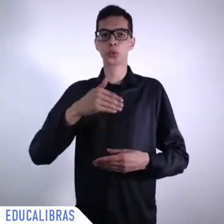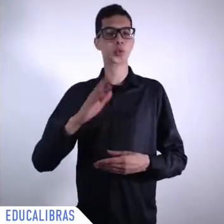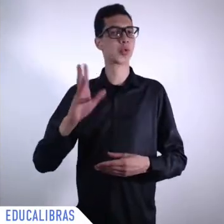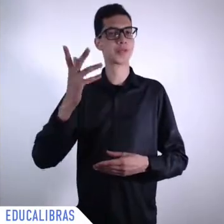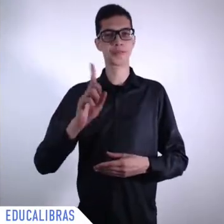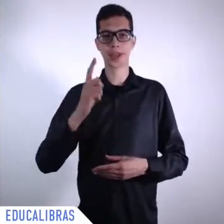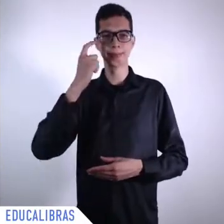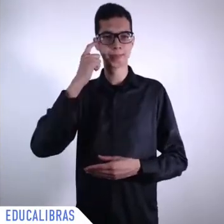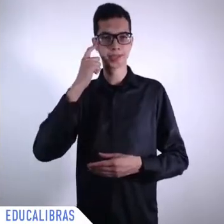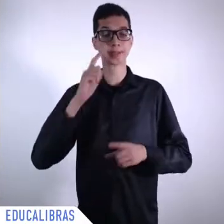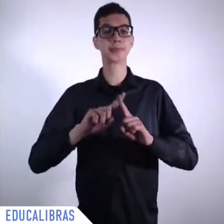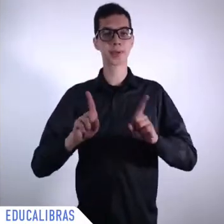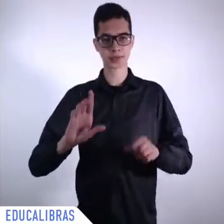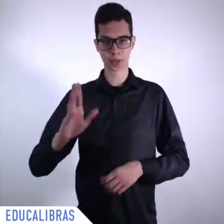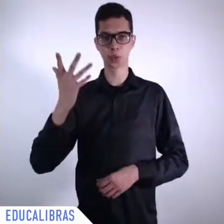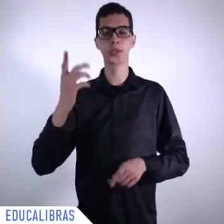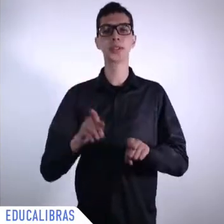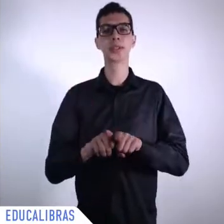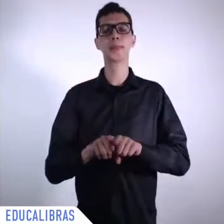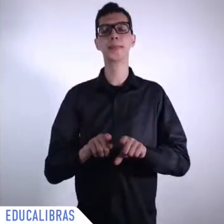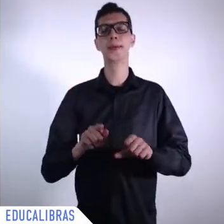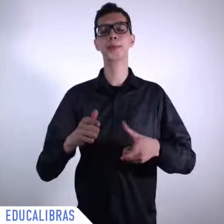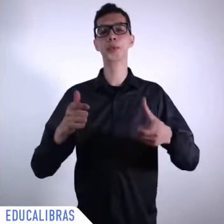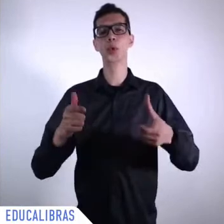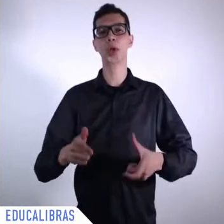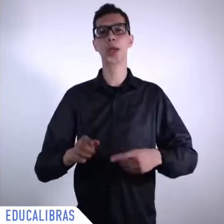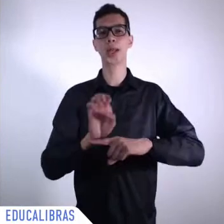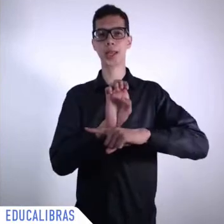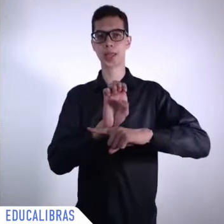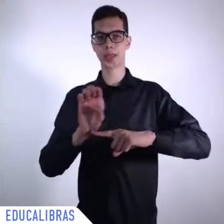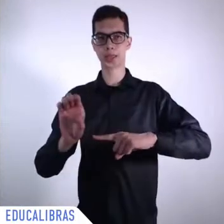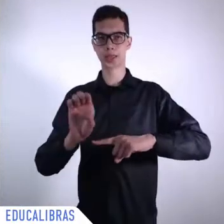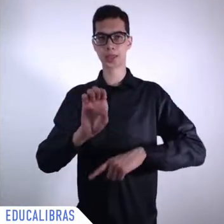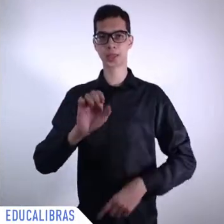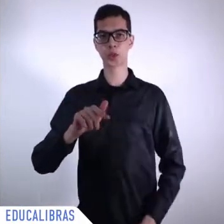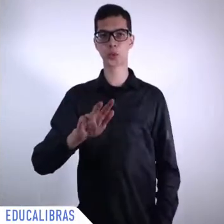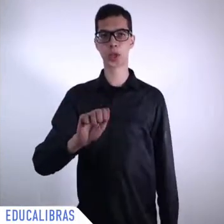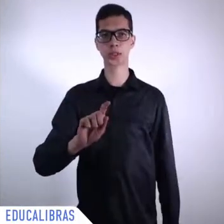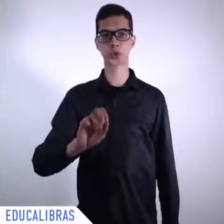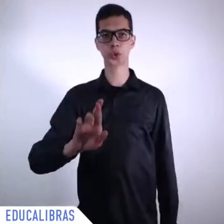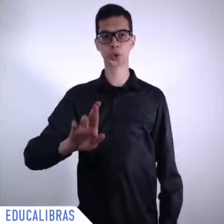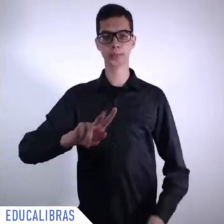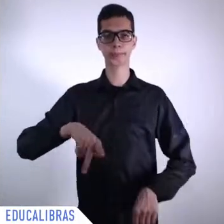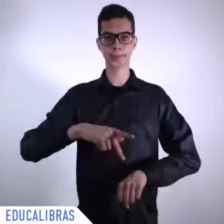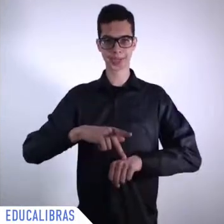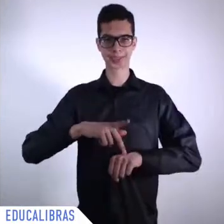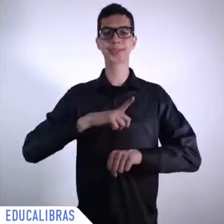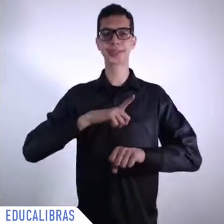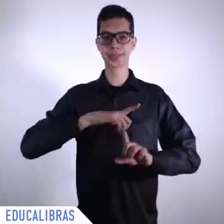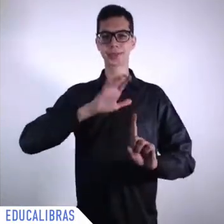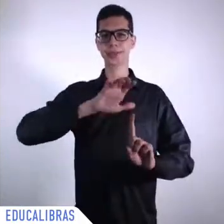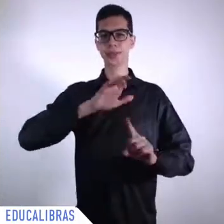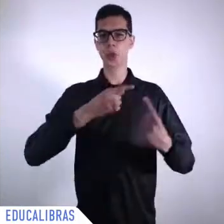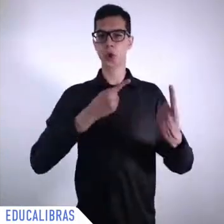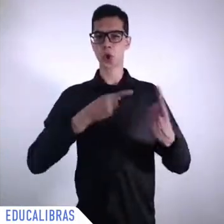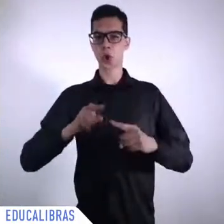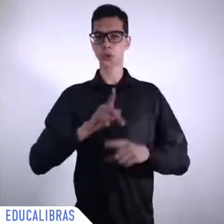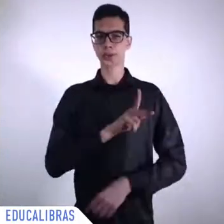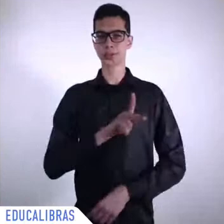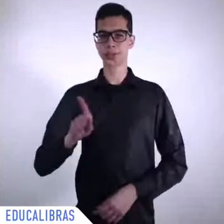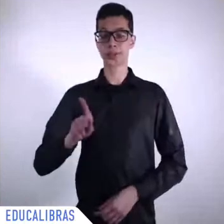but there was the threat, even of barring the whole ticket, and that was put aside. So, this gives us